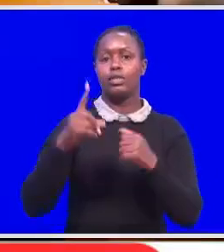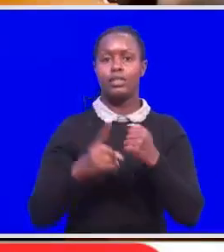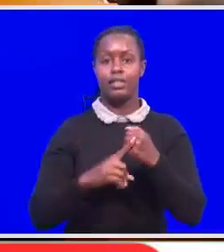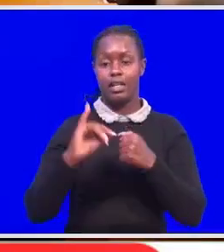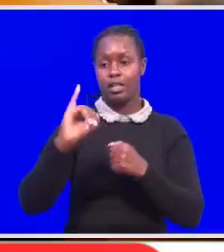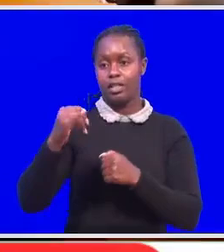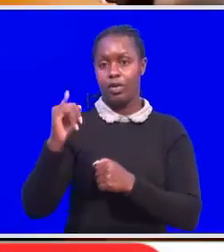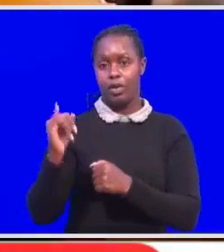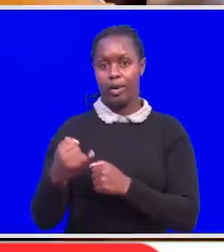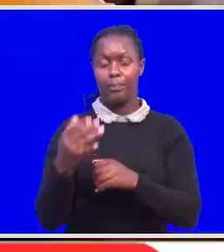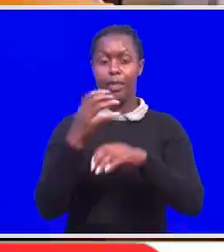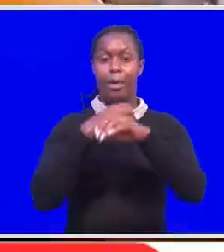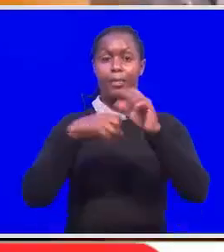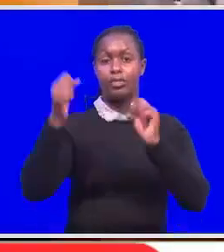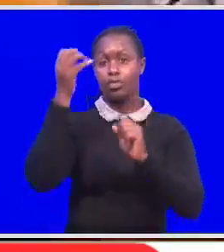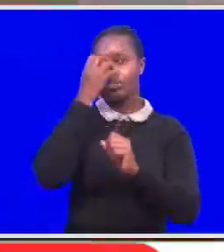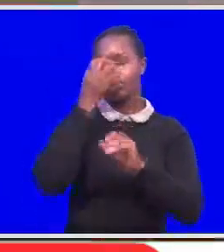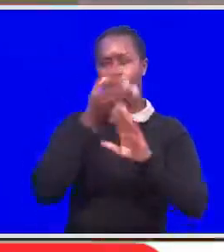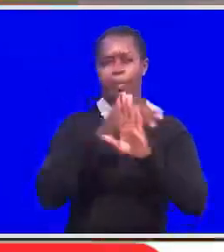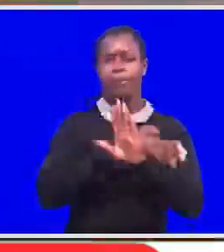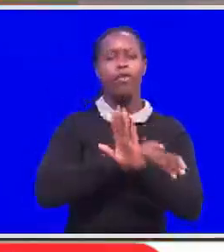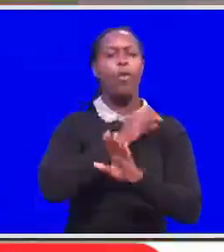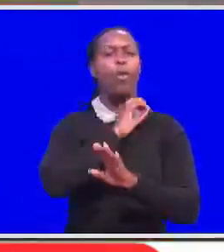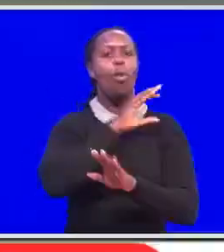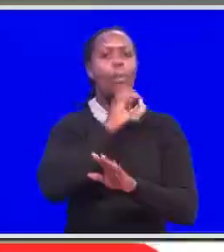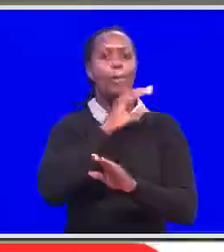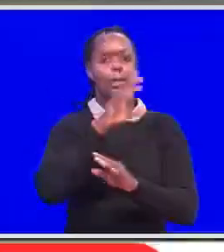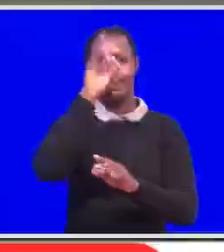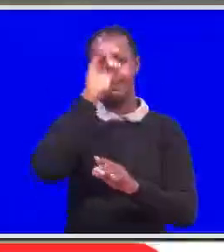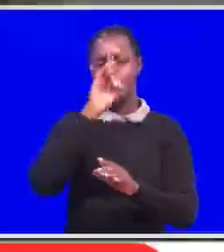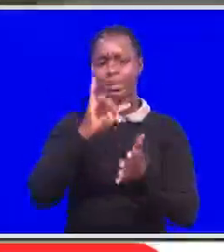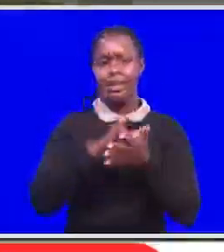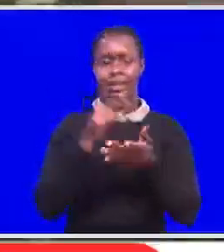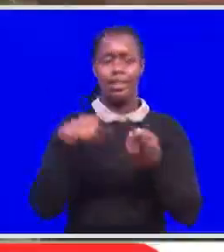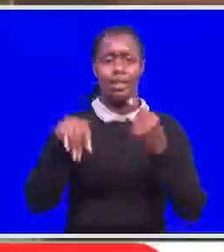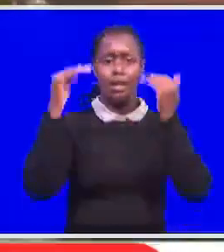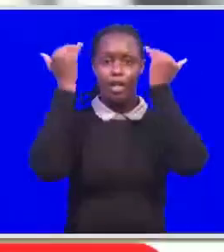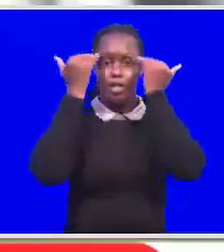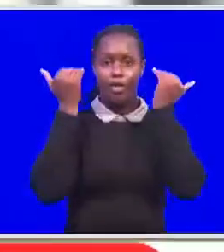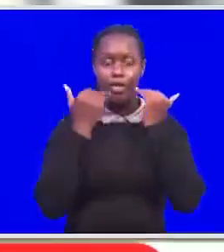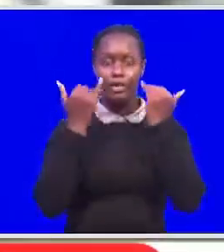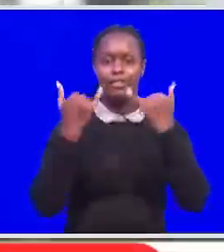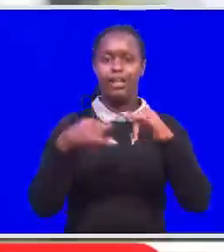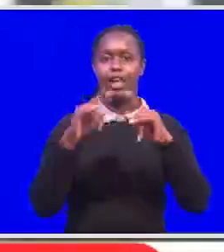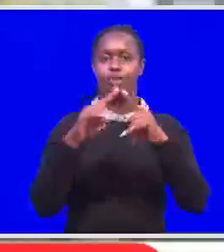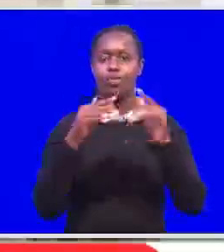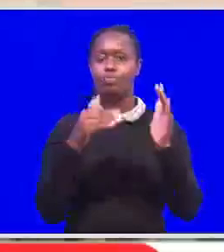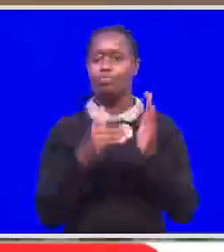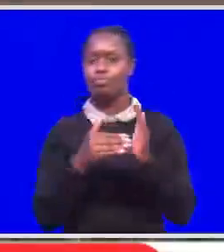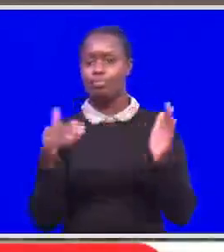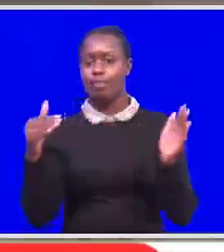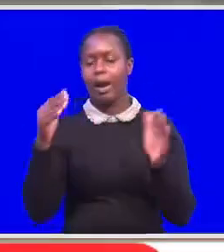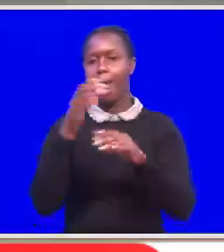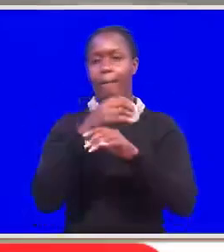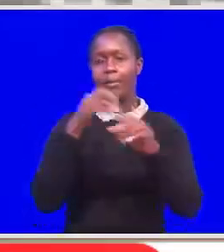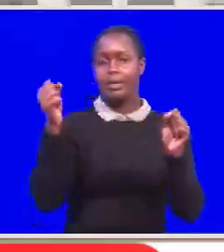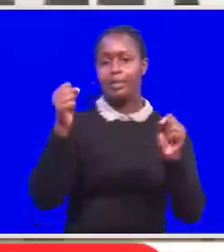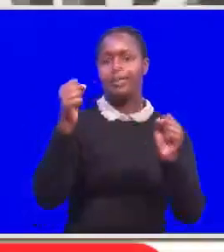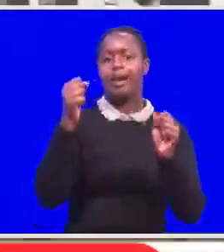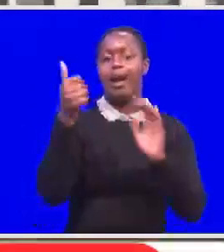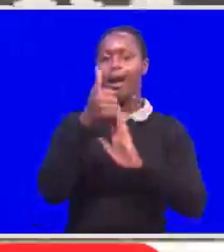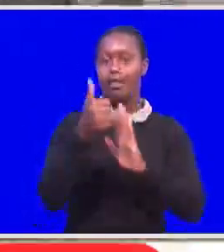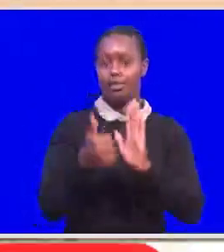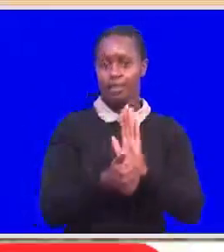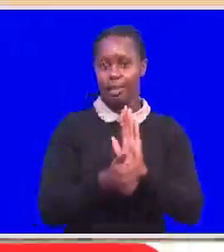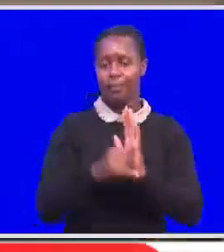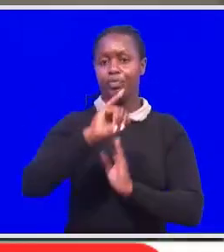President William Ruto had seriously complained that the court is making every effort to sabotage President Ruto's agenda. The Attorney General